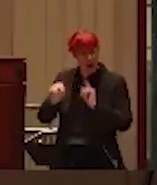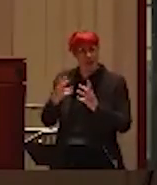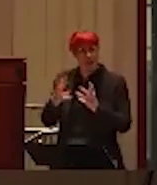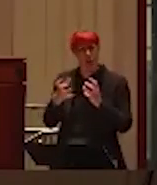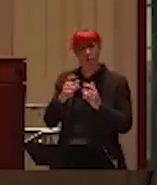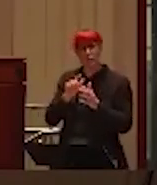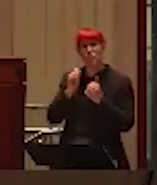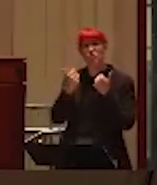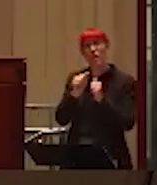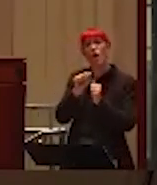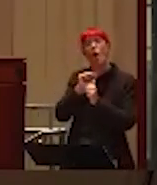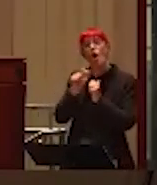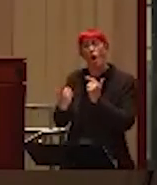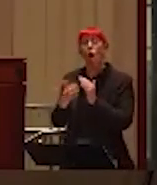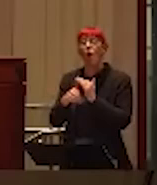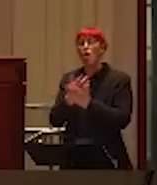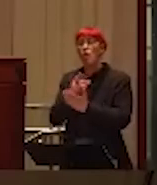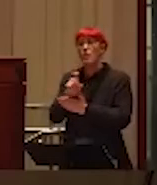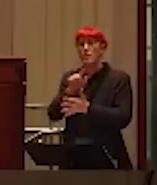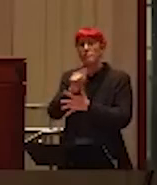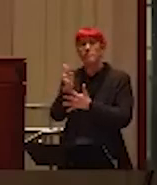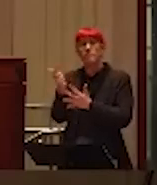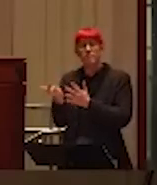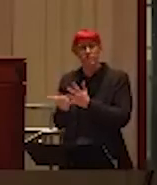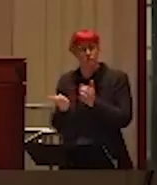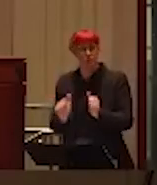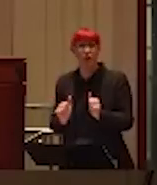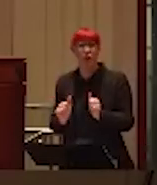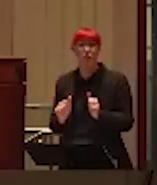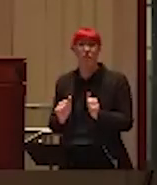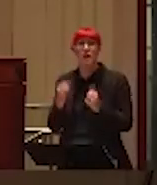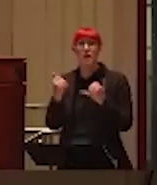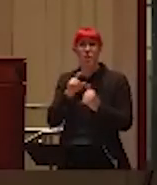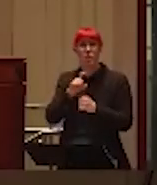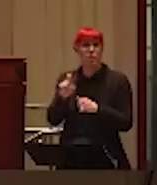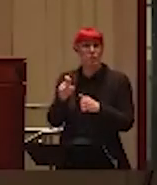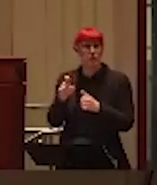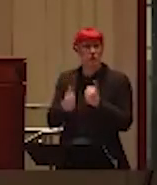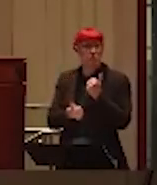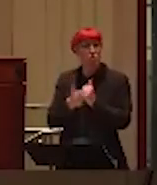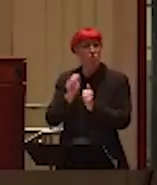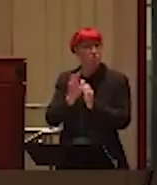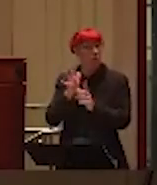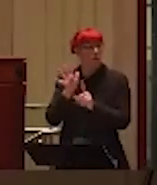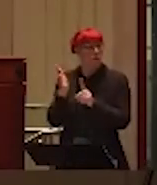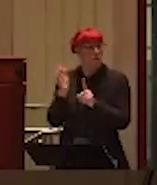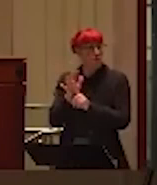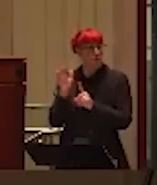get through all of the questions, but we'll start with those. The question at the moment that's the most popular is,